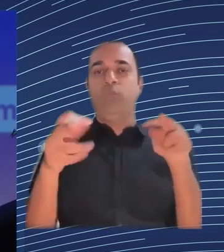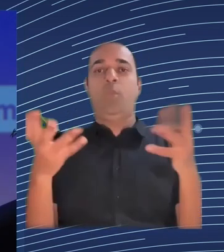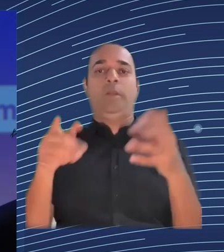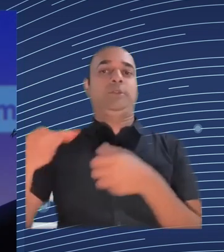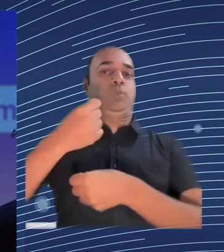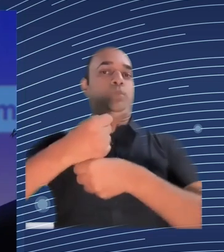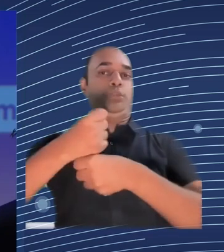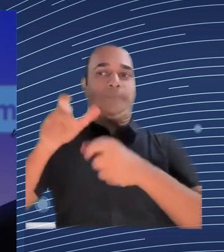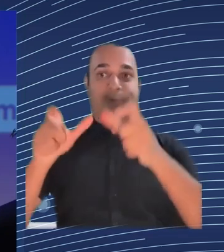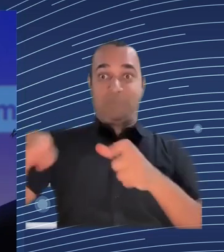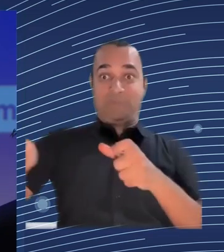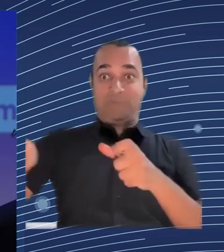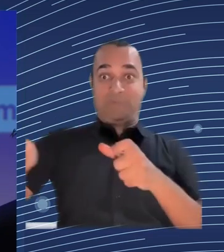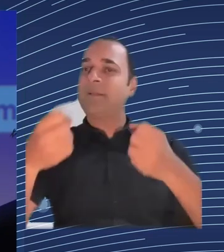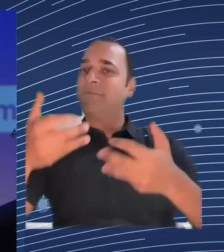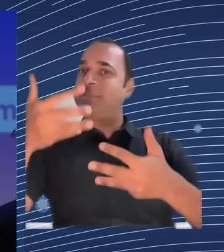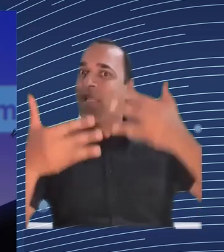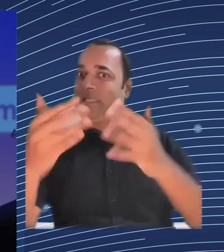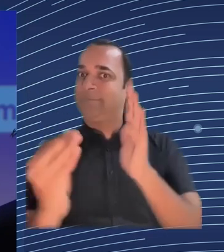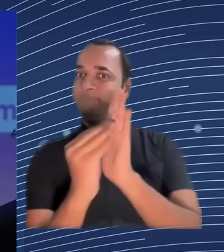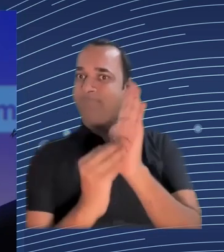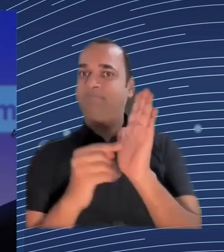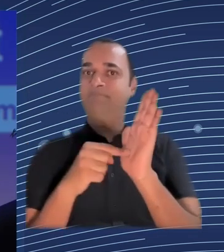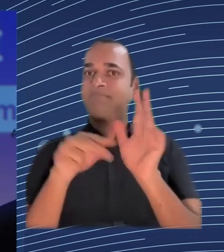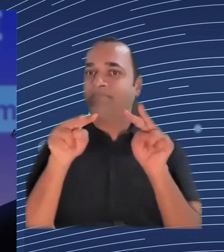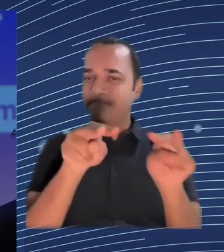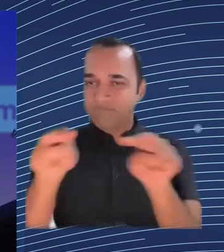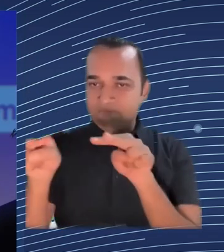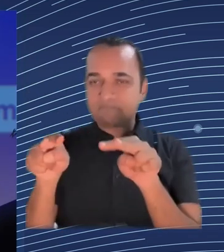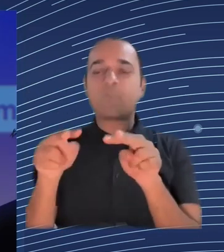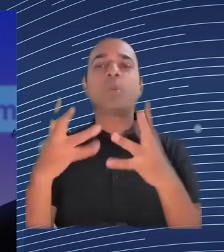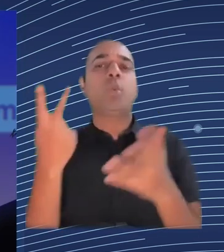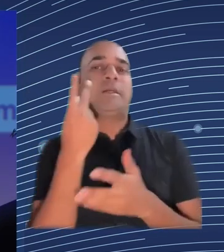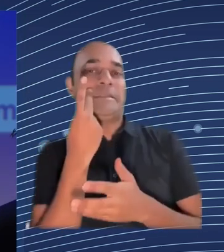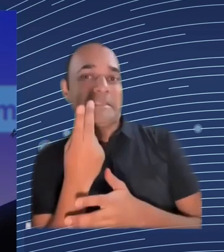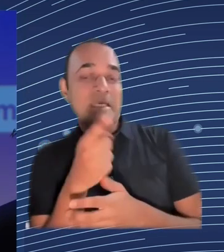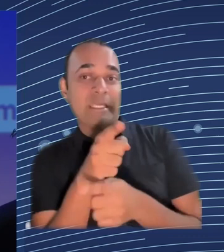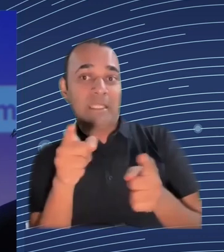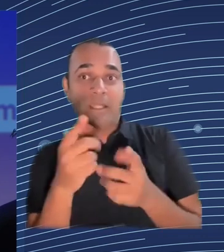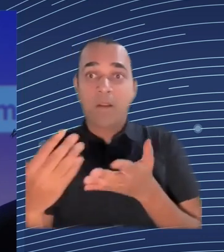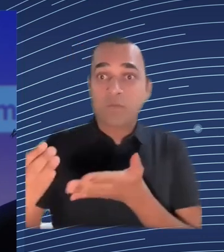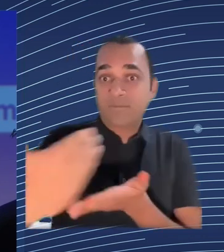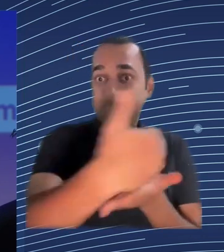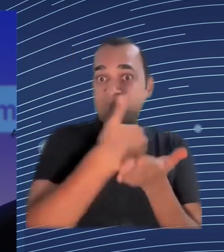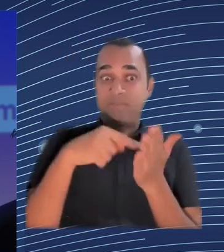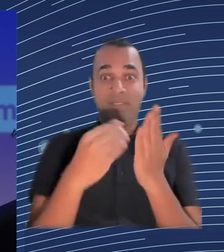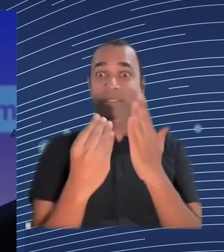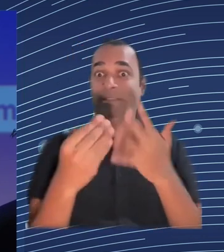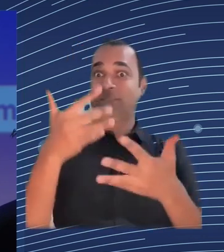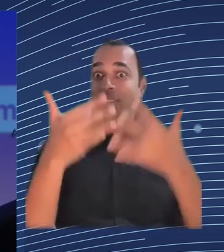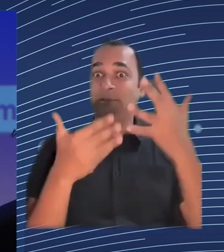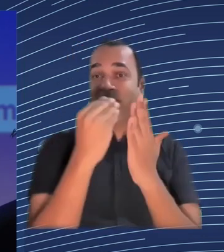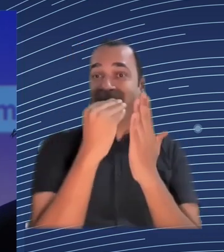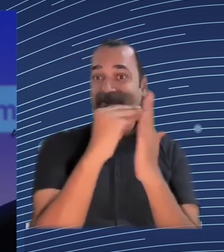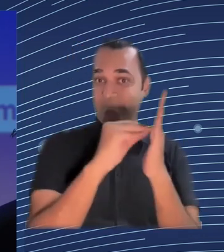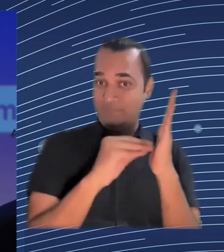them about which data are you collecting and for what purposes so this is the minimum and